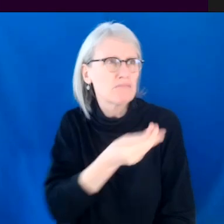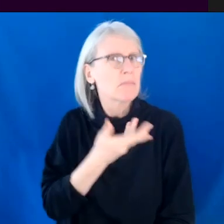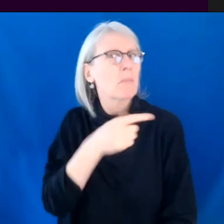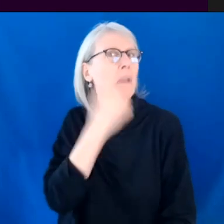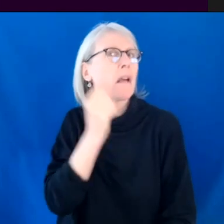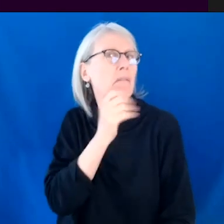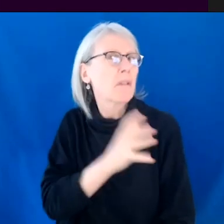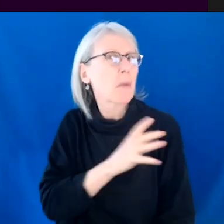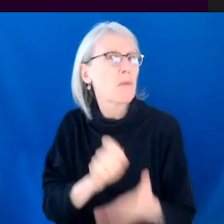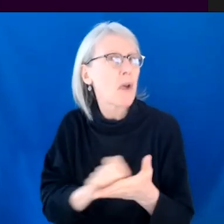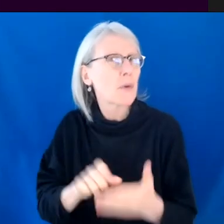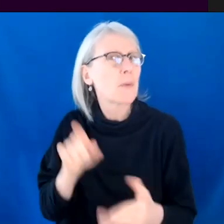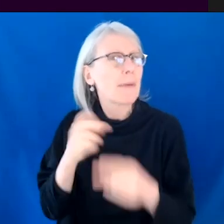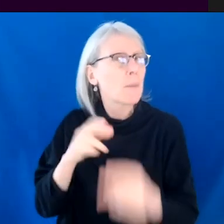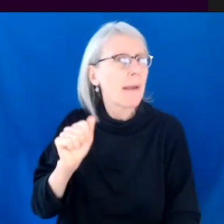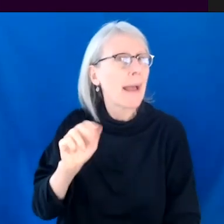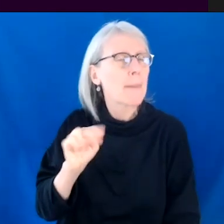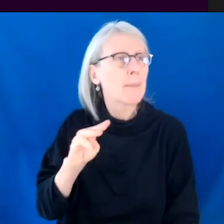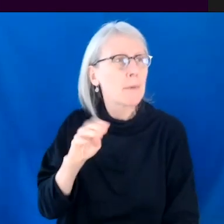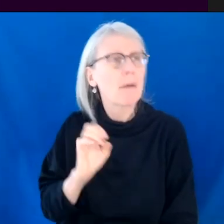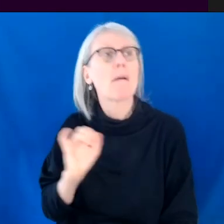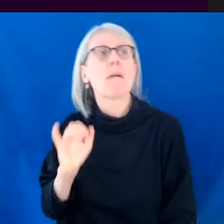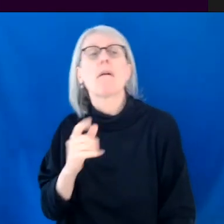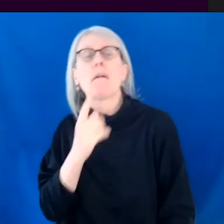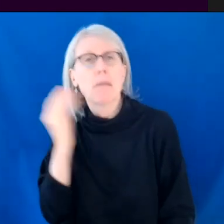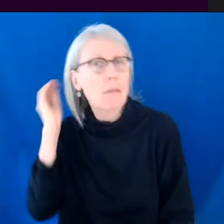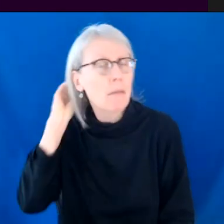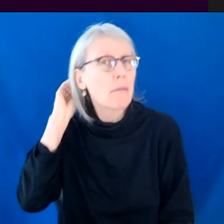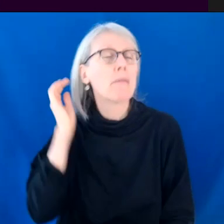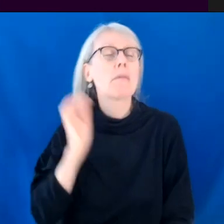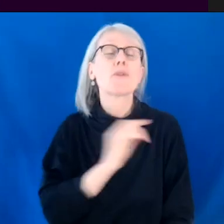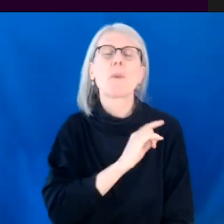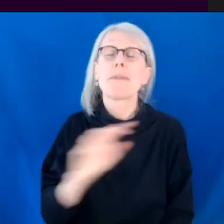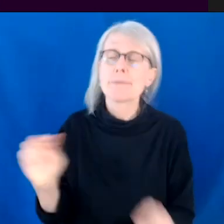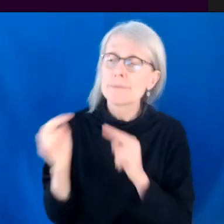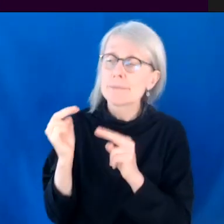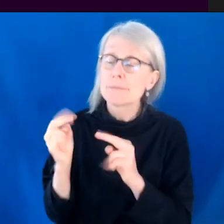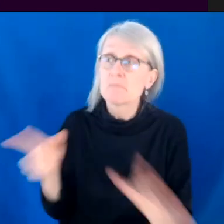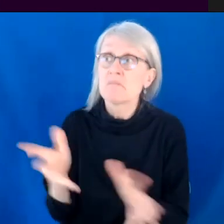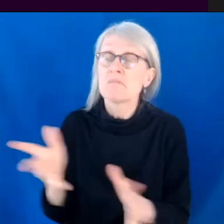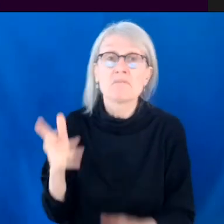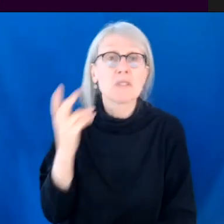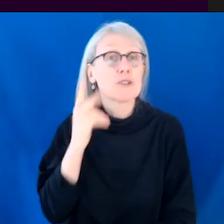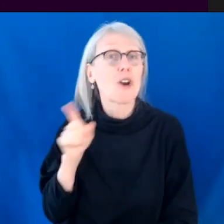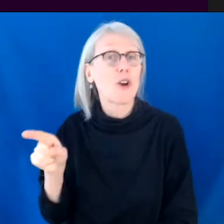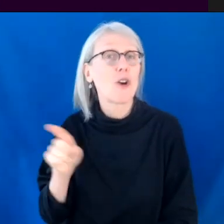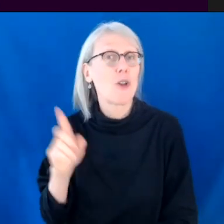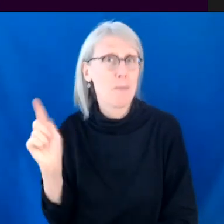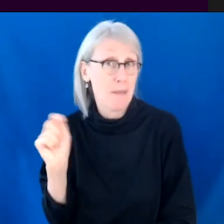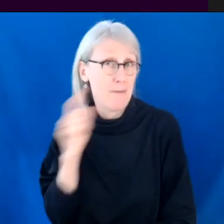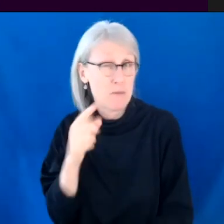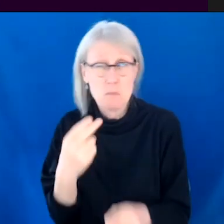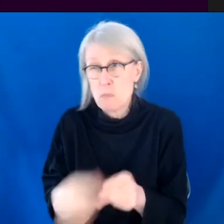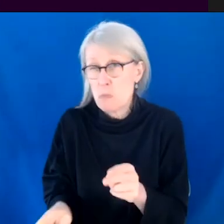of shows that was Anne-Marie. So it was kind of this like poker room moment where I saw her, uh, in the bathroom for that